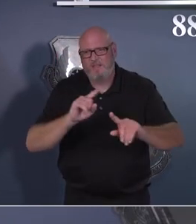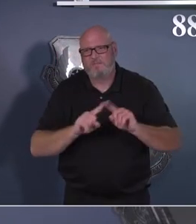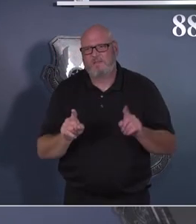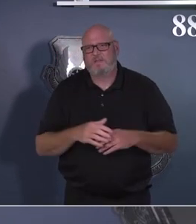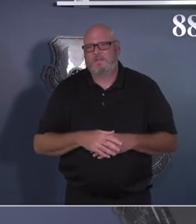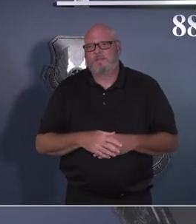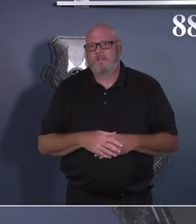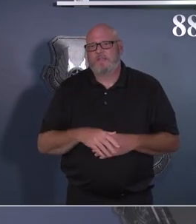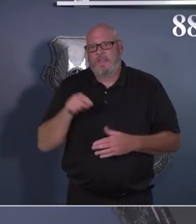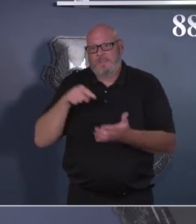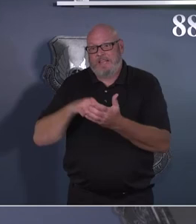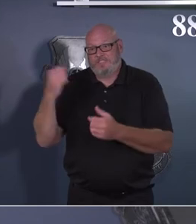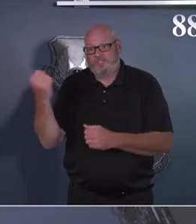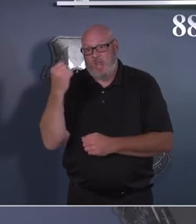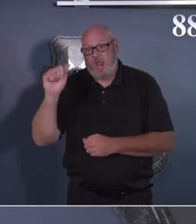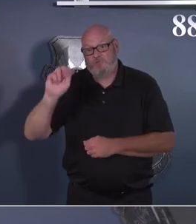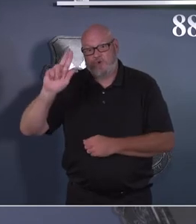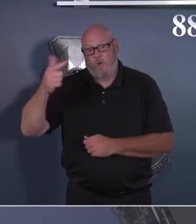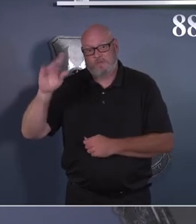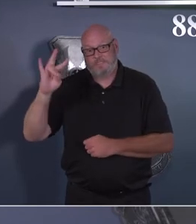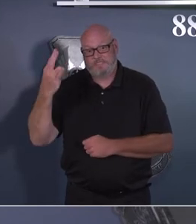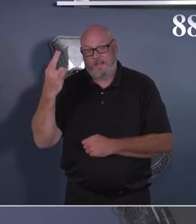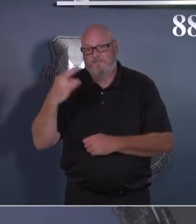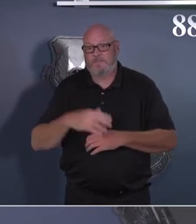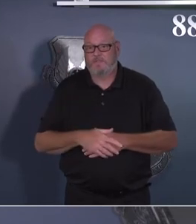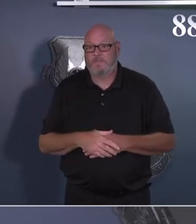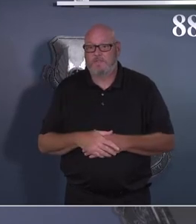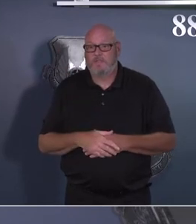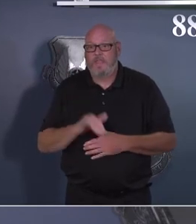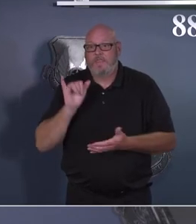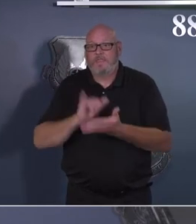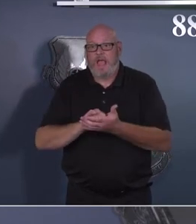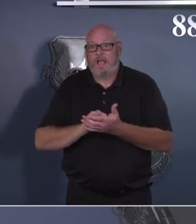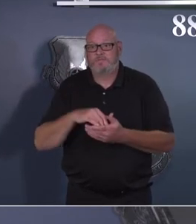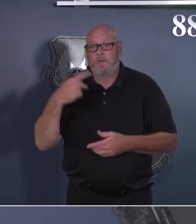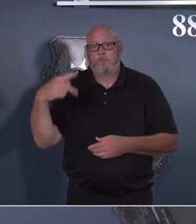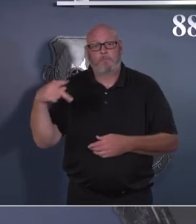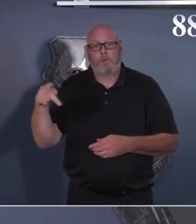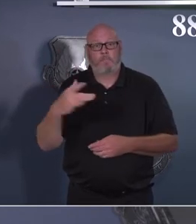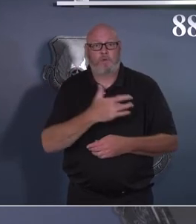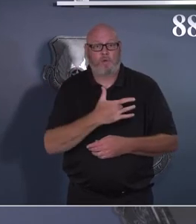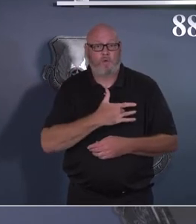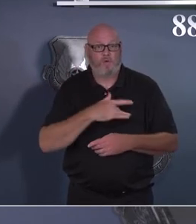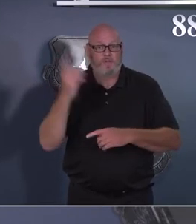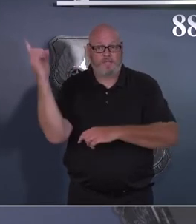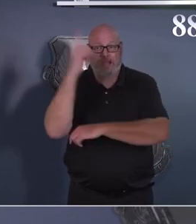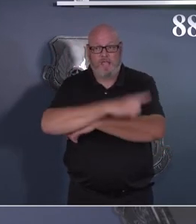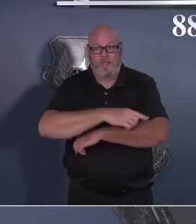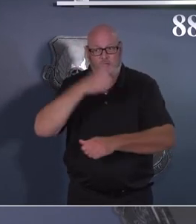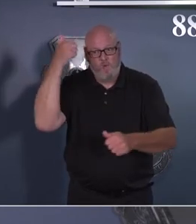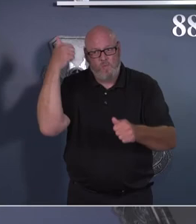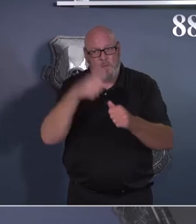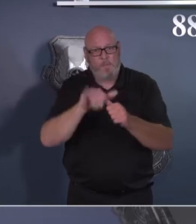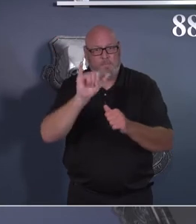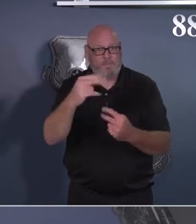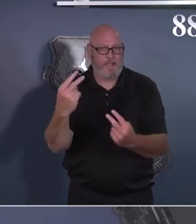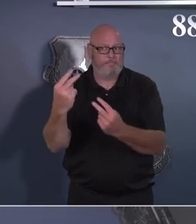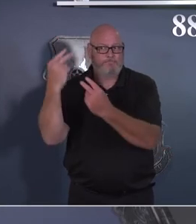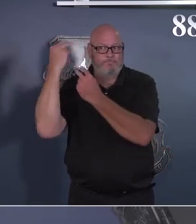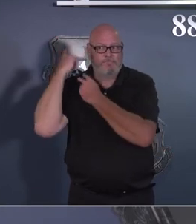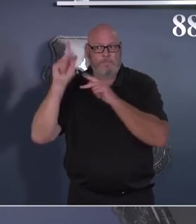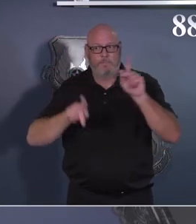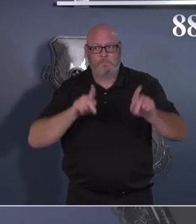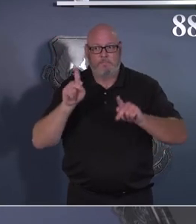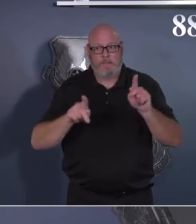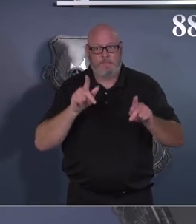And so I just want to put that on your radar and think through those folks who have made sacrifices on the battlefield, shed blood for our